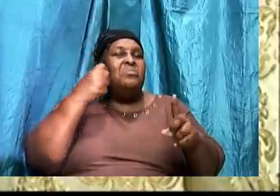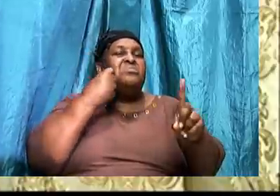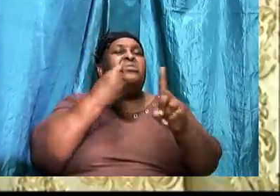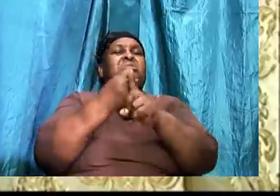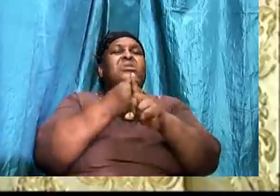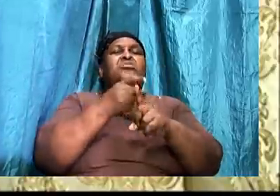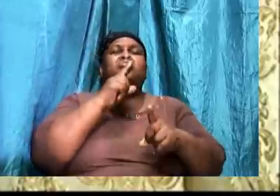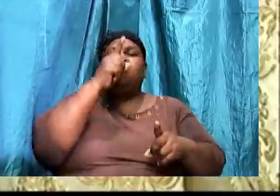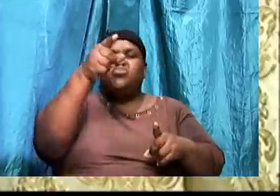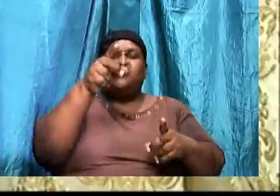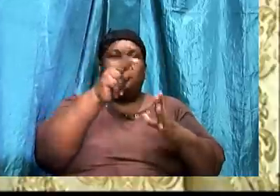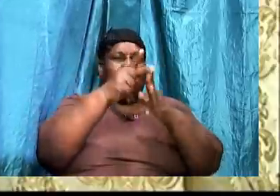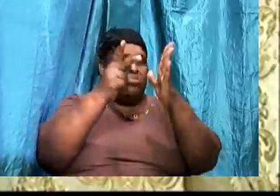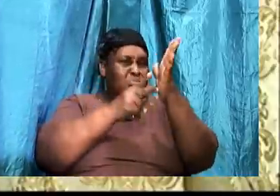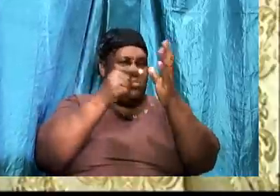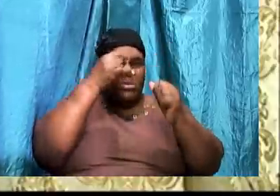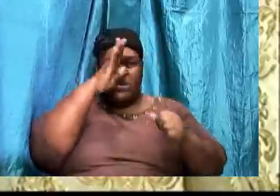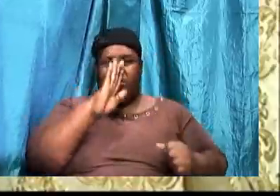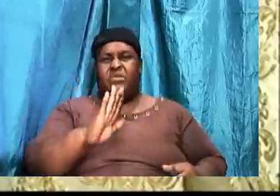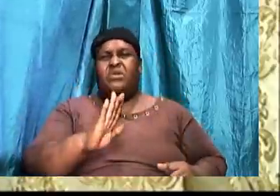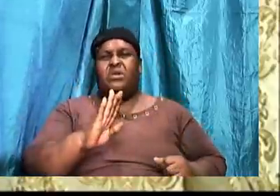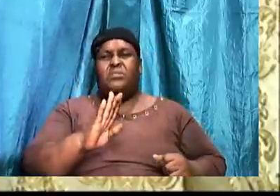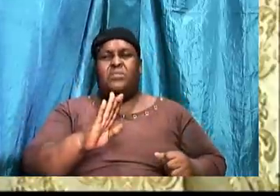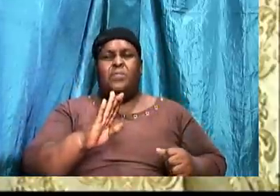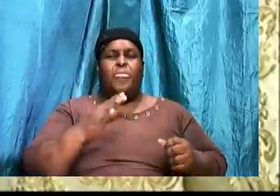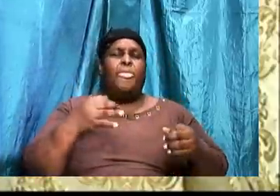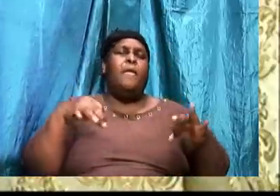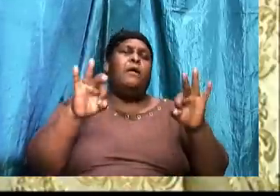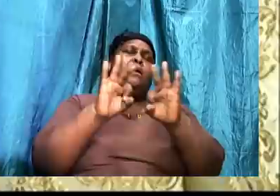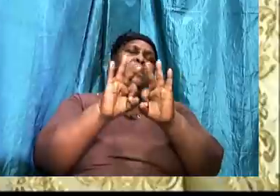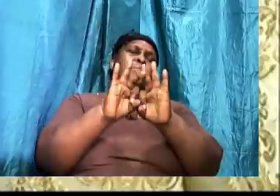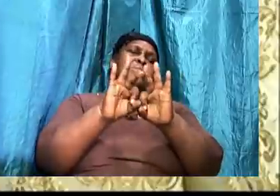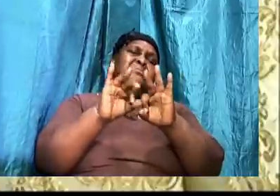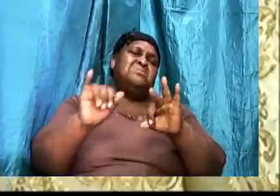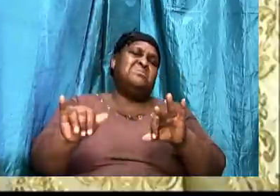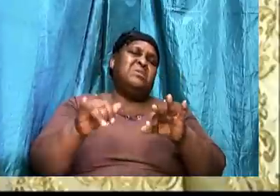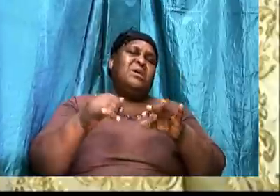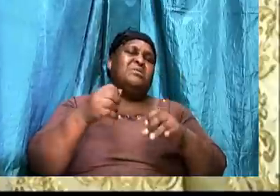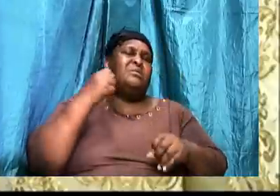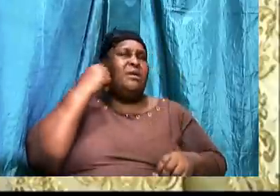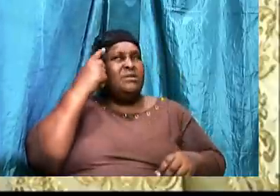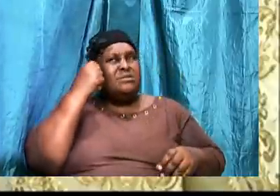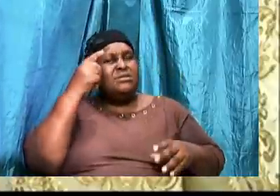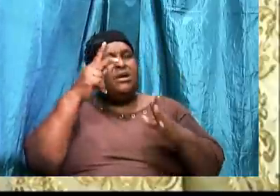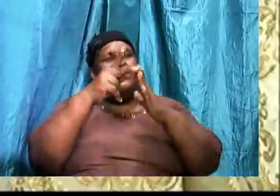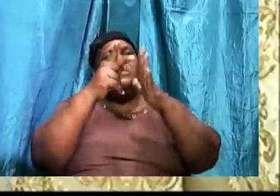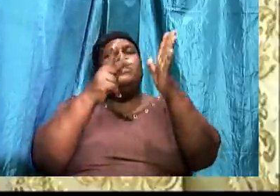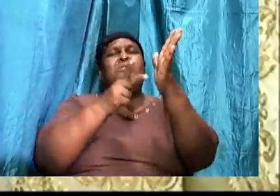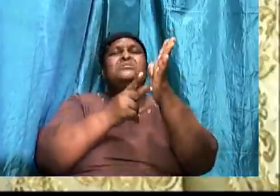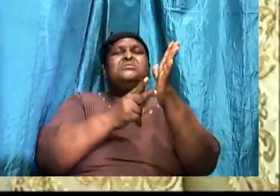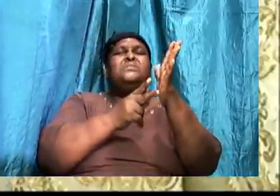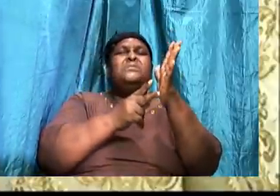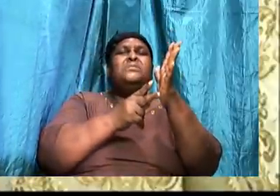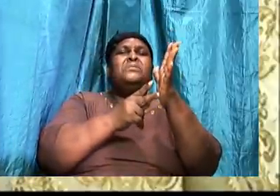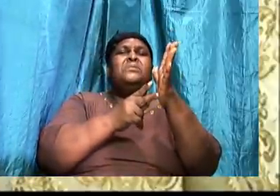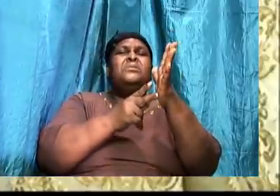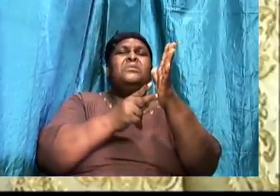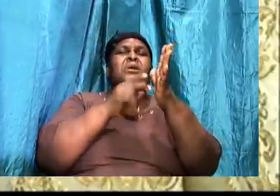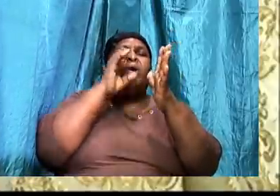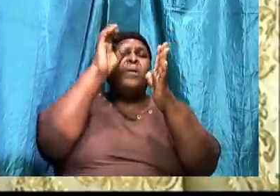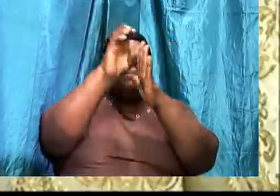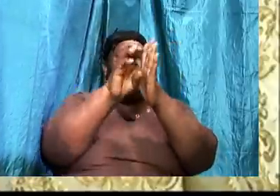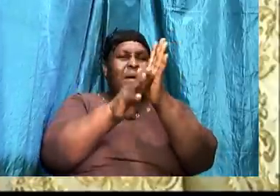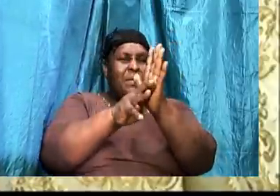God. So, it's important that we understand the principles of God. We understand the status of God.